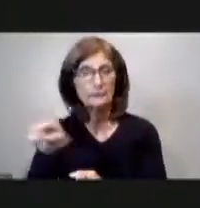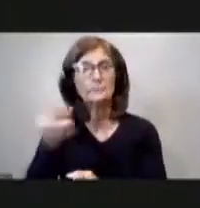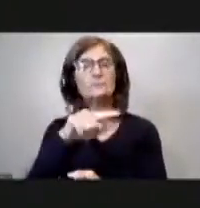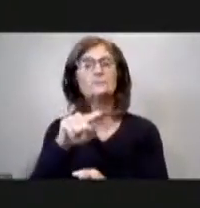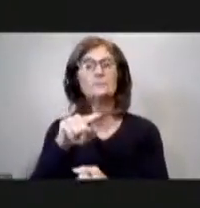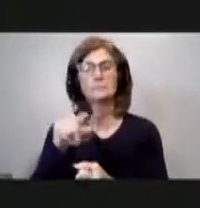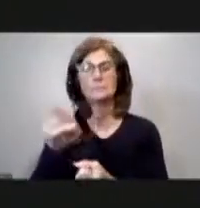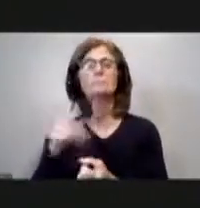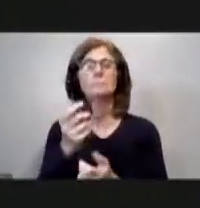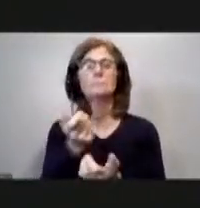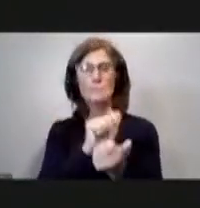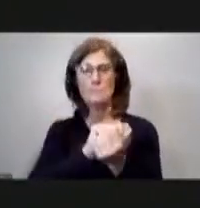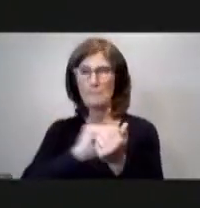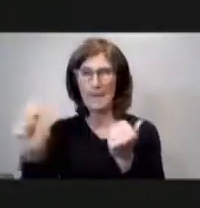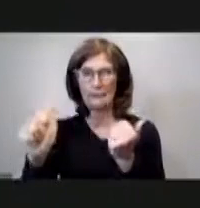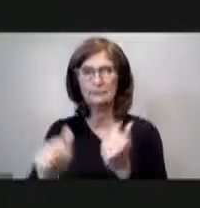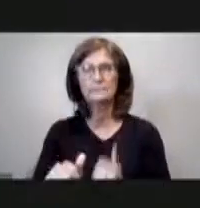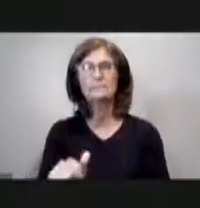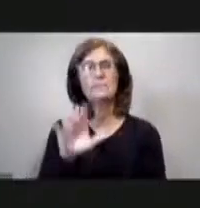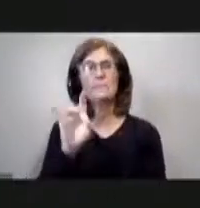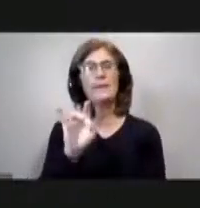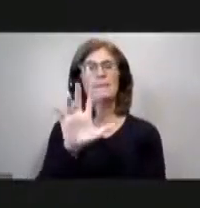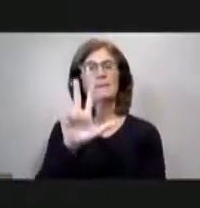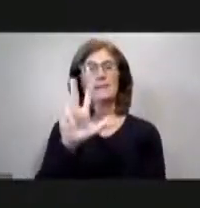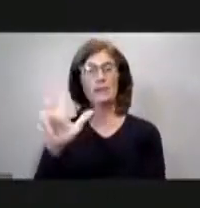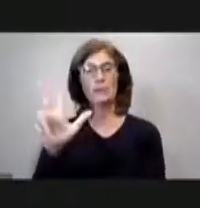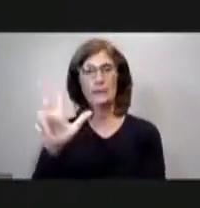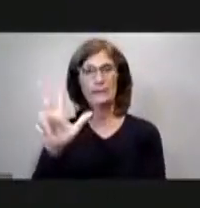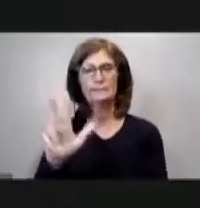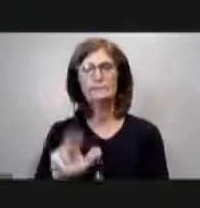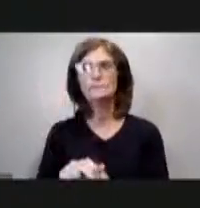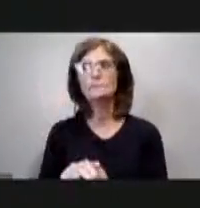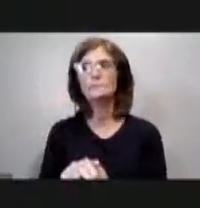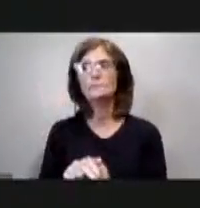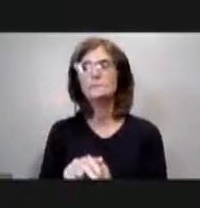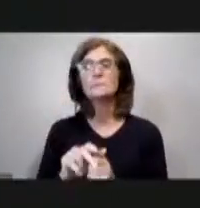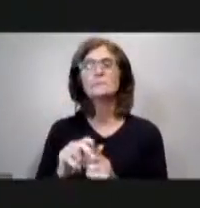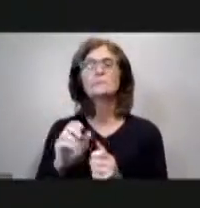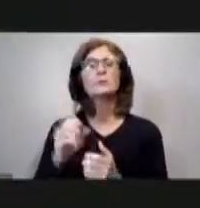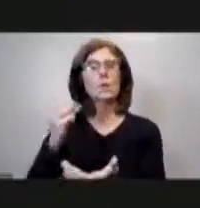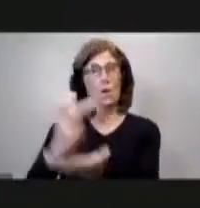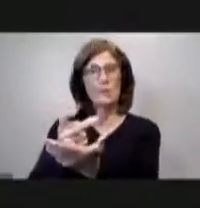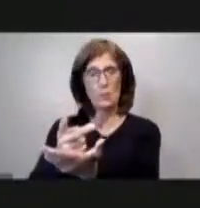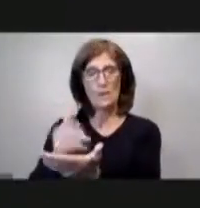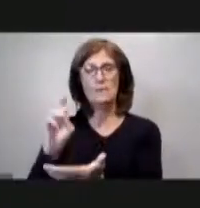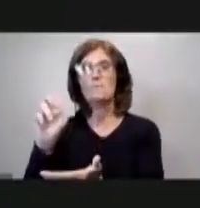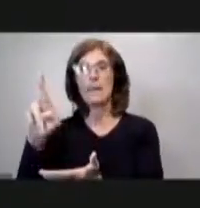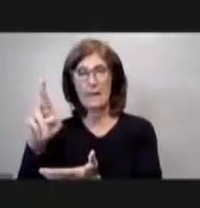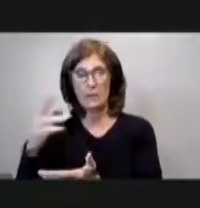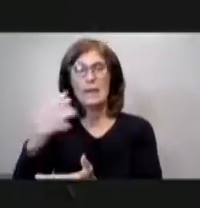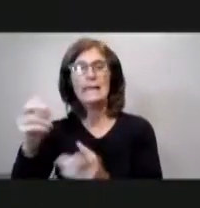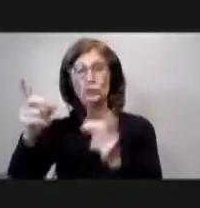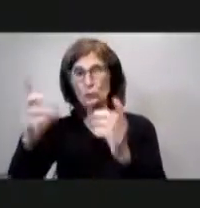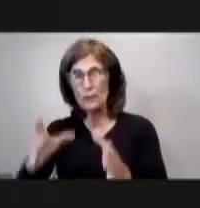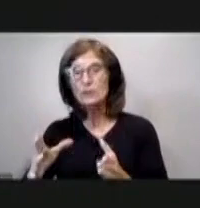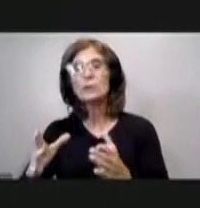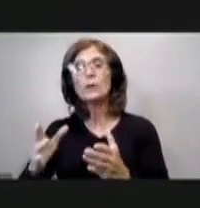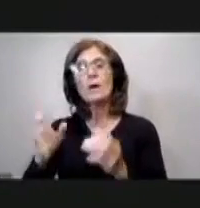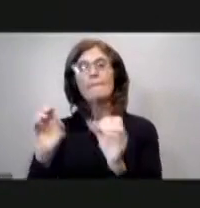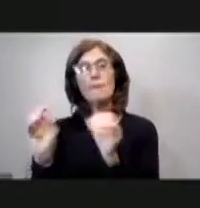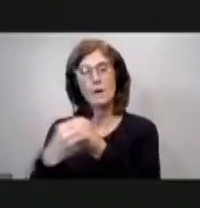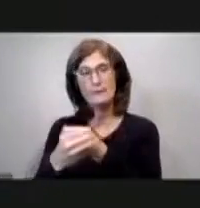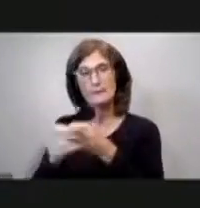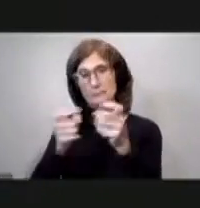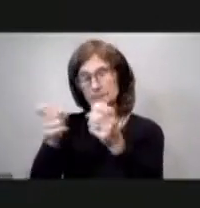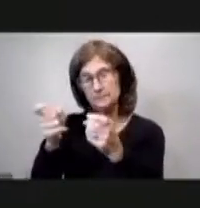recommendation bill 853 bill 853 resolution authorizing the mayor and the director of the office of management and budget